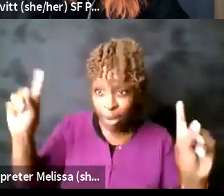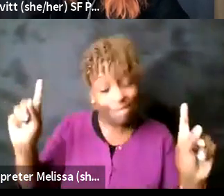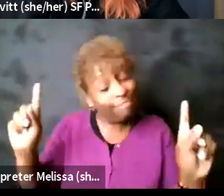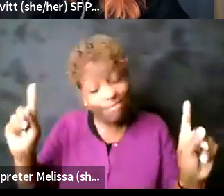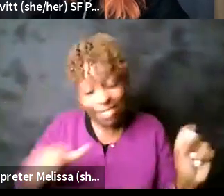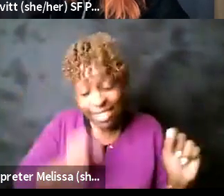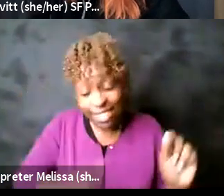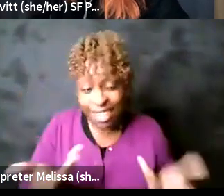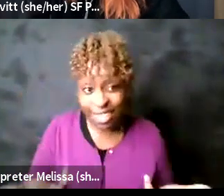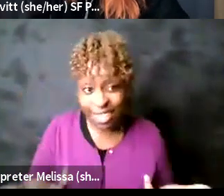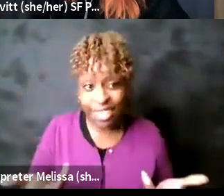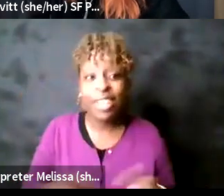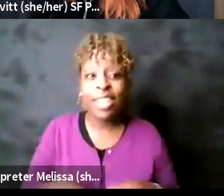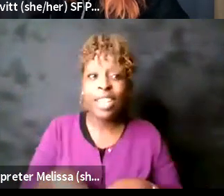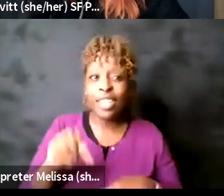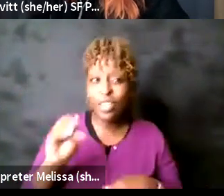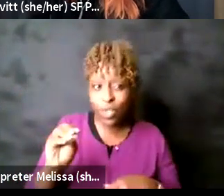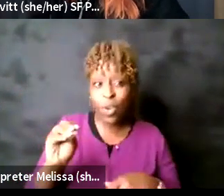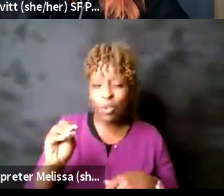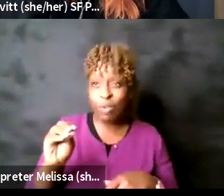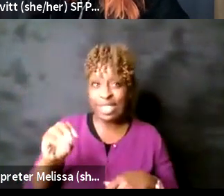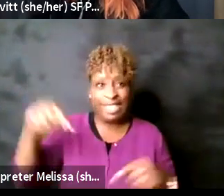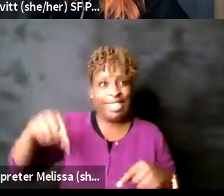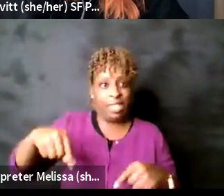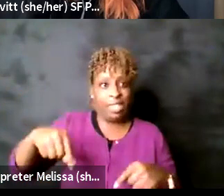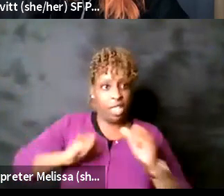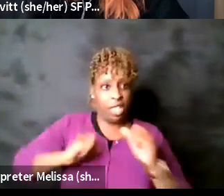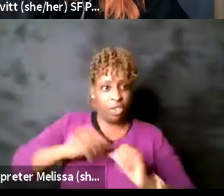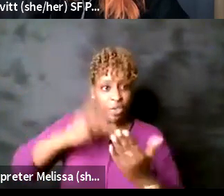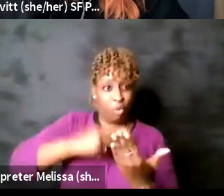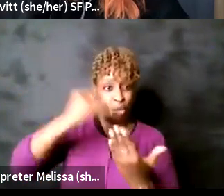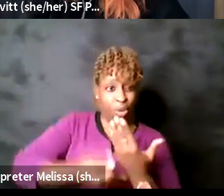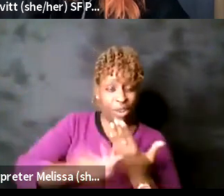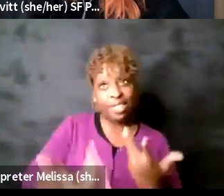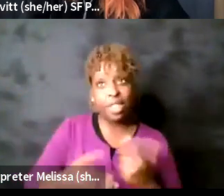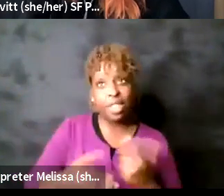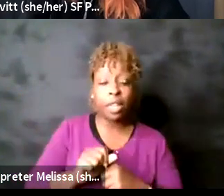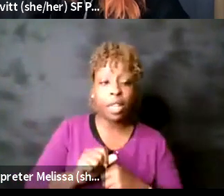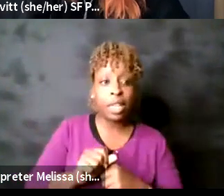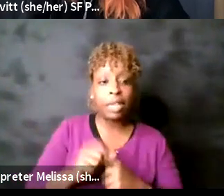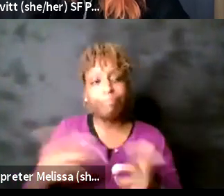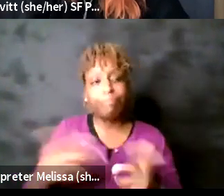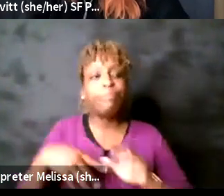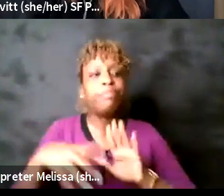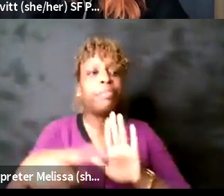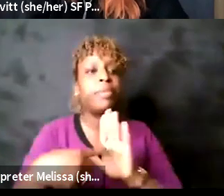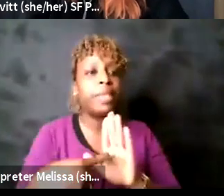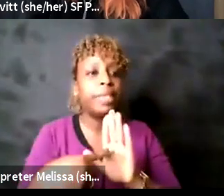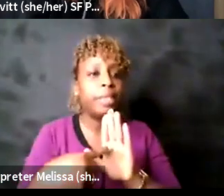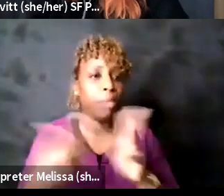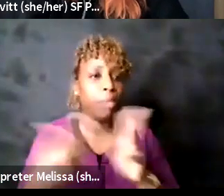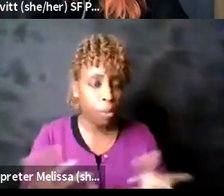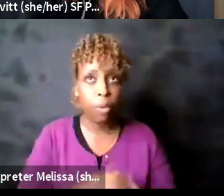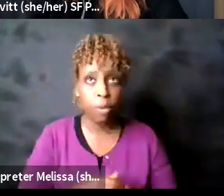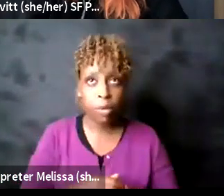like I said especially with Oakland Theater Project when it's a matter of um for example this past uh season we've had a drive-in